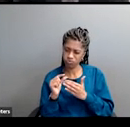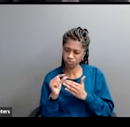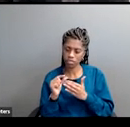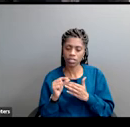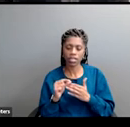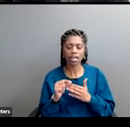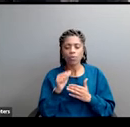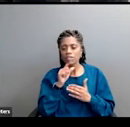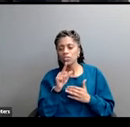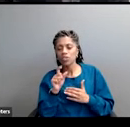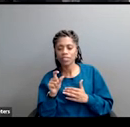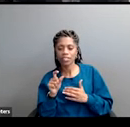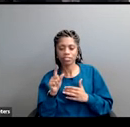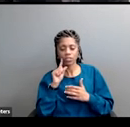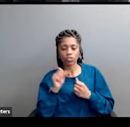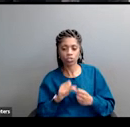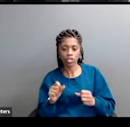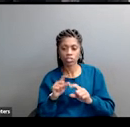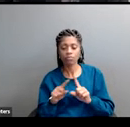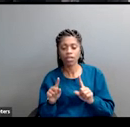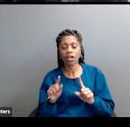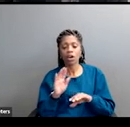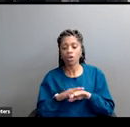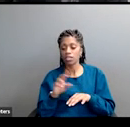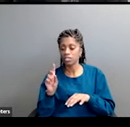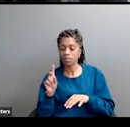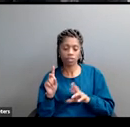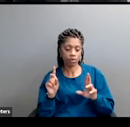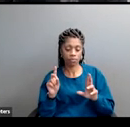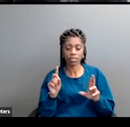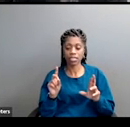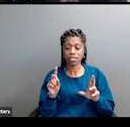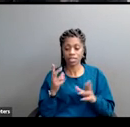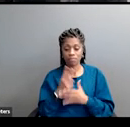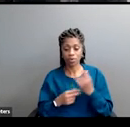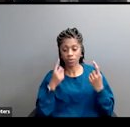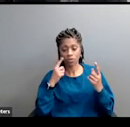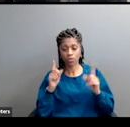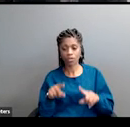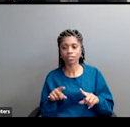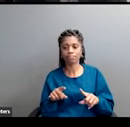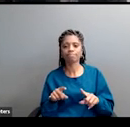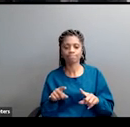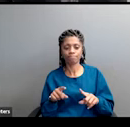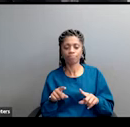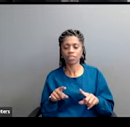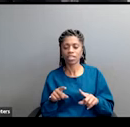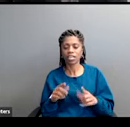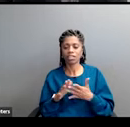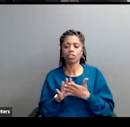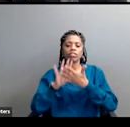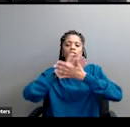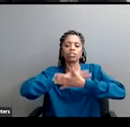But number crunchers on the Republican and Democratic side said, yes, coded racial appeals can